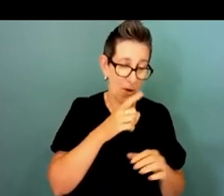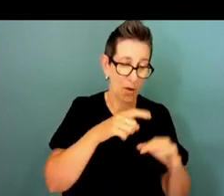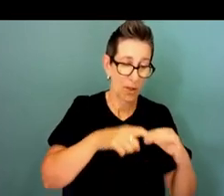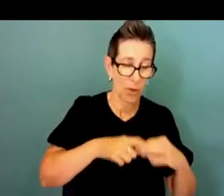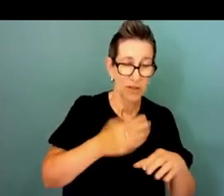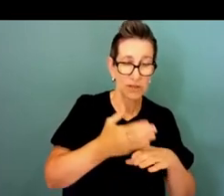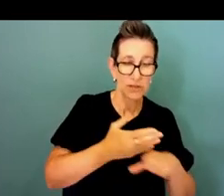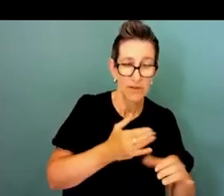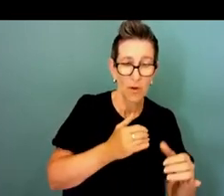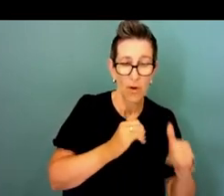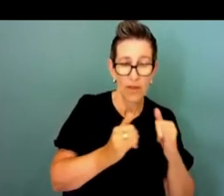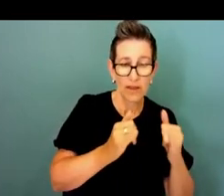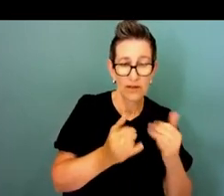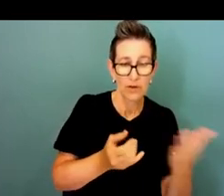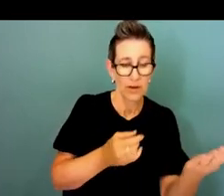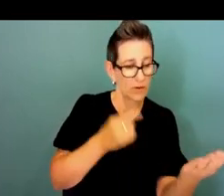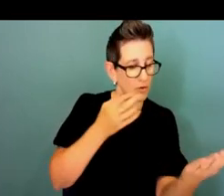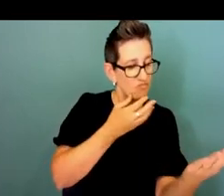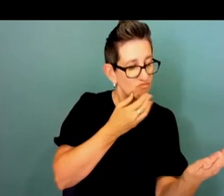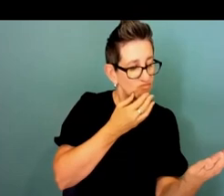a think about it that's good practice